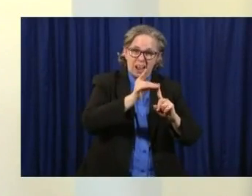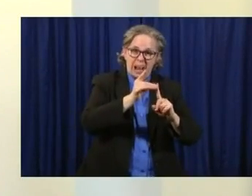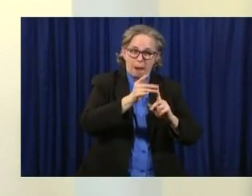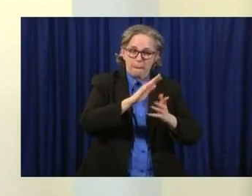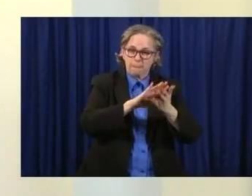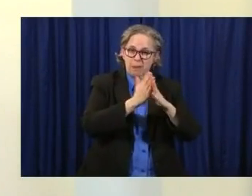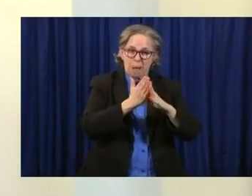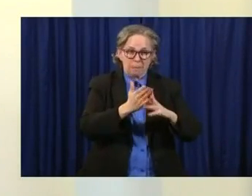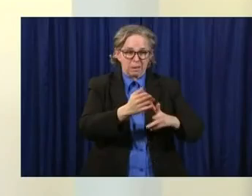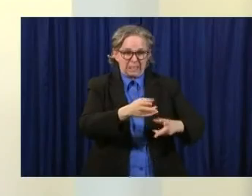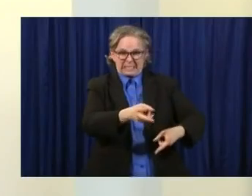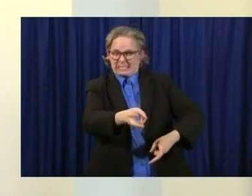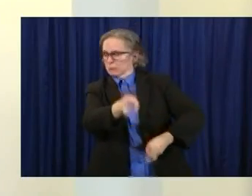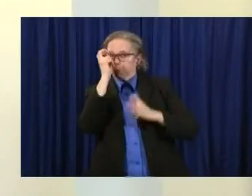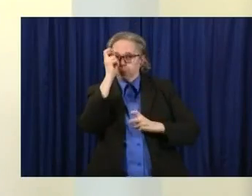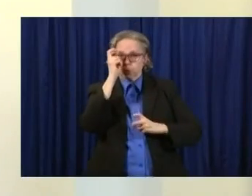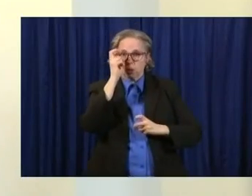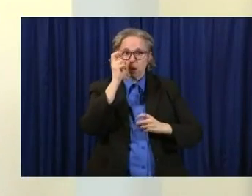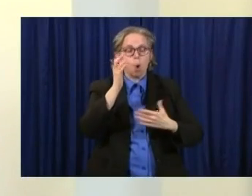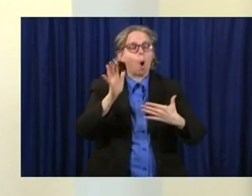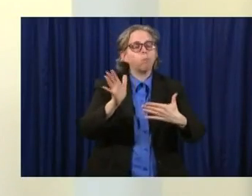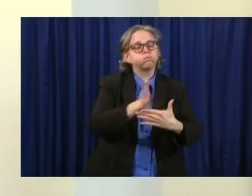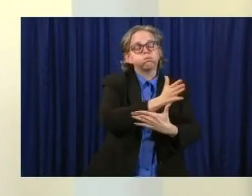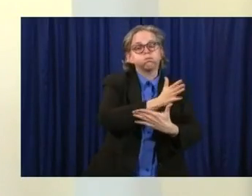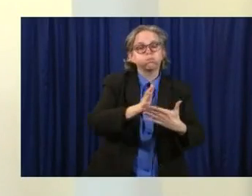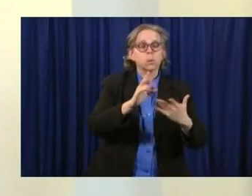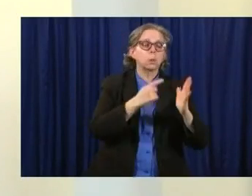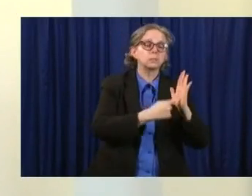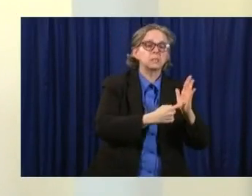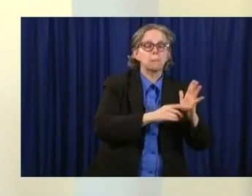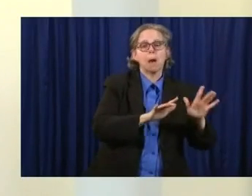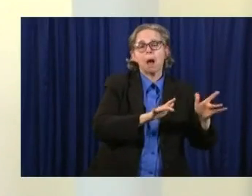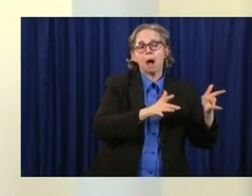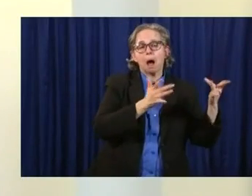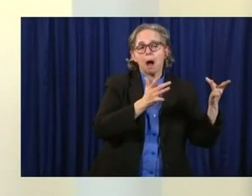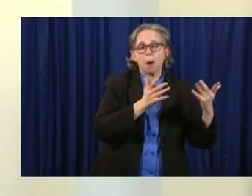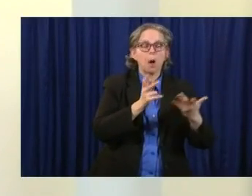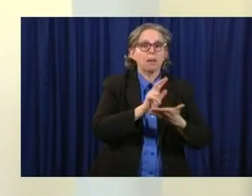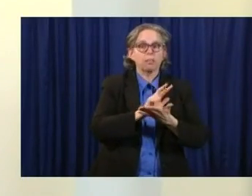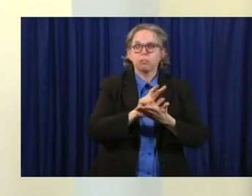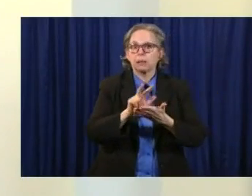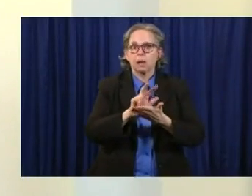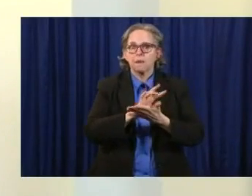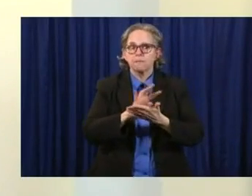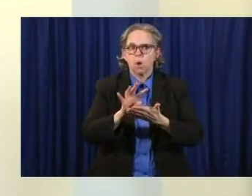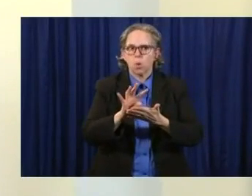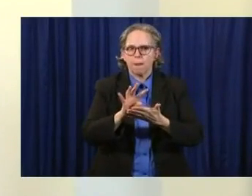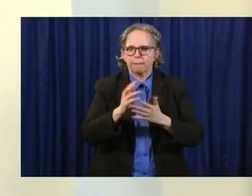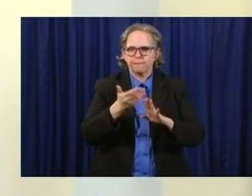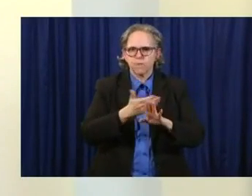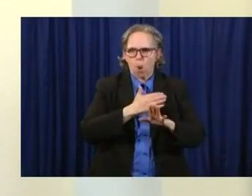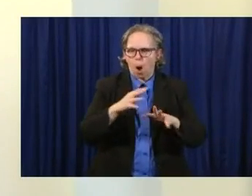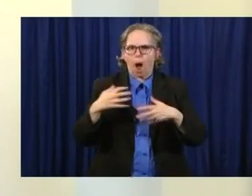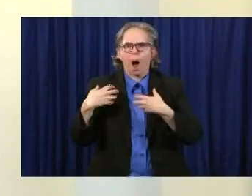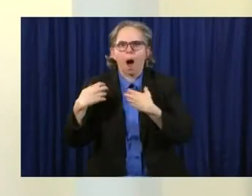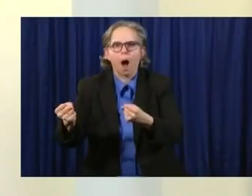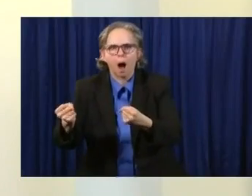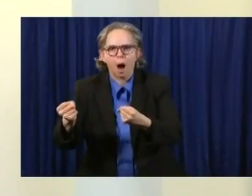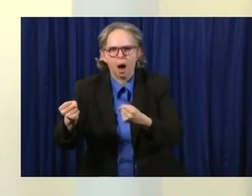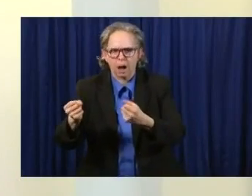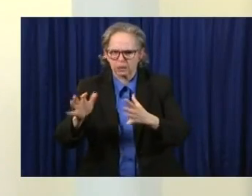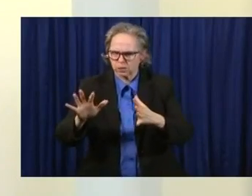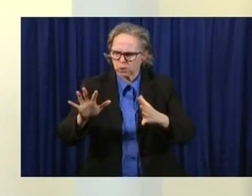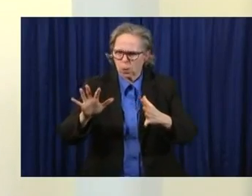lasting three and four weeks before people recover. And the symptoms people have with it are things like extreme difficulty